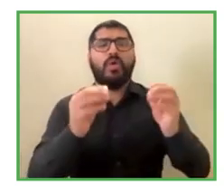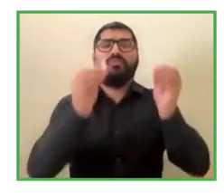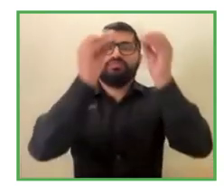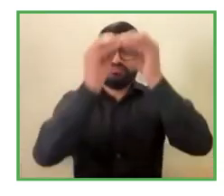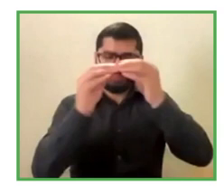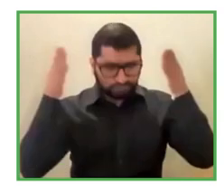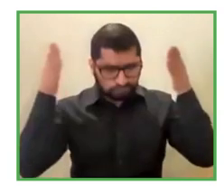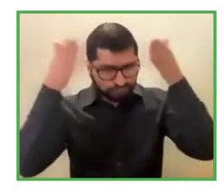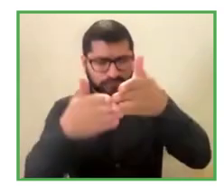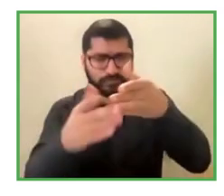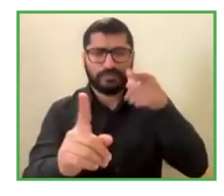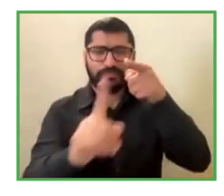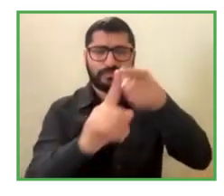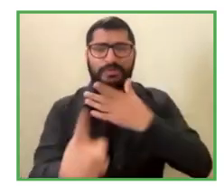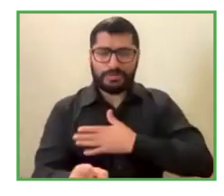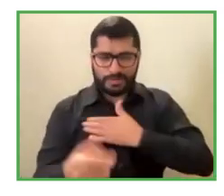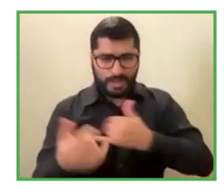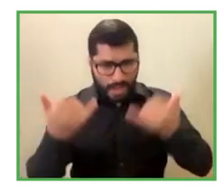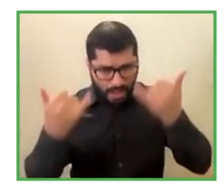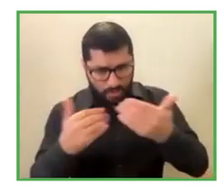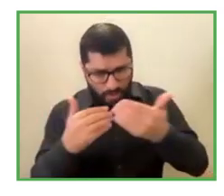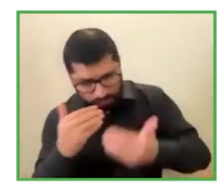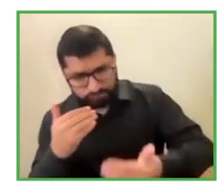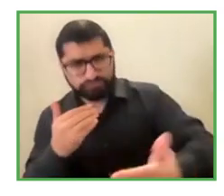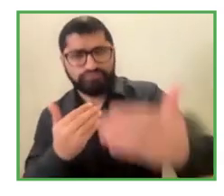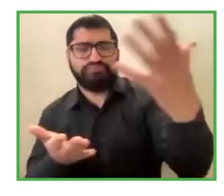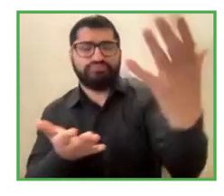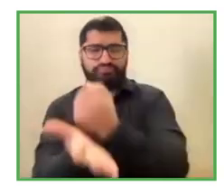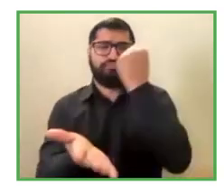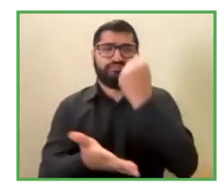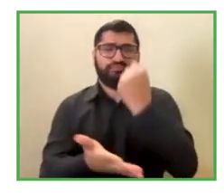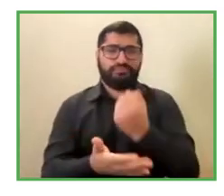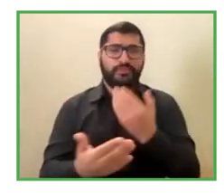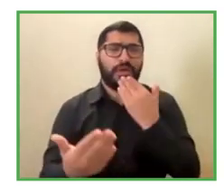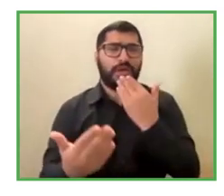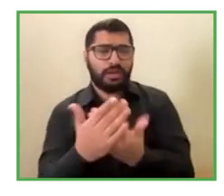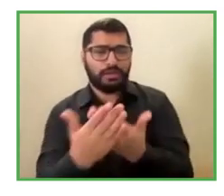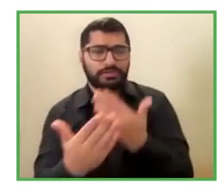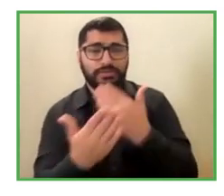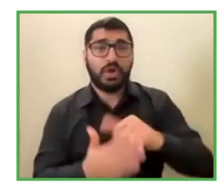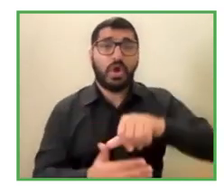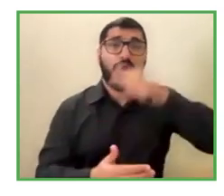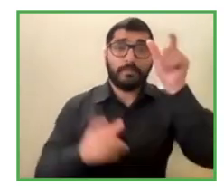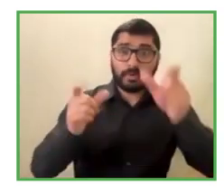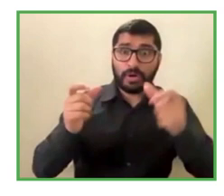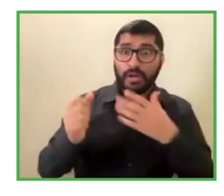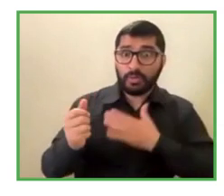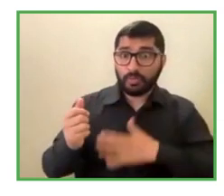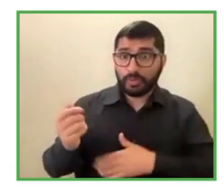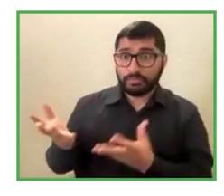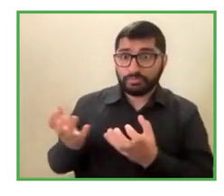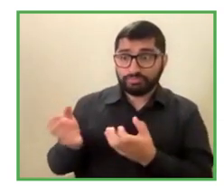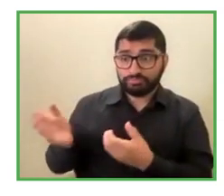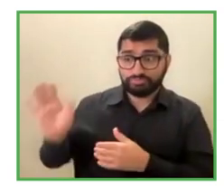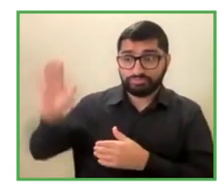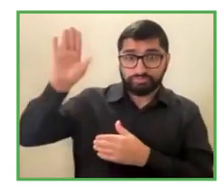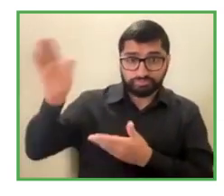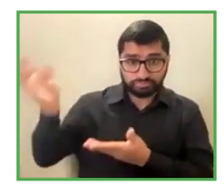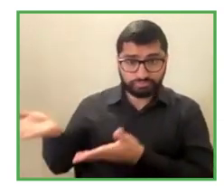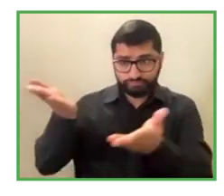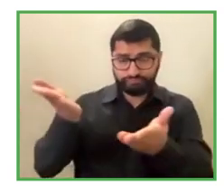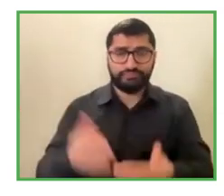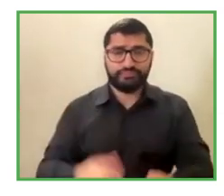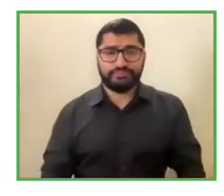Thank you very much. I don't know if anybody else would like to comment. Well, one of our